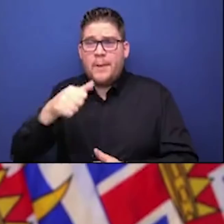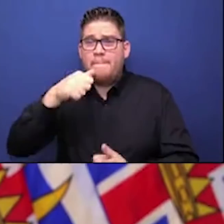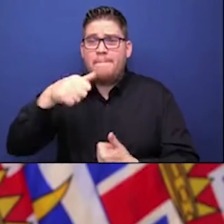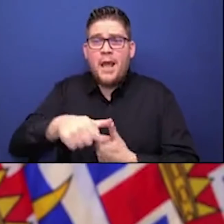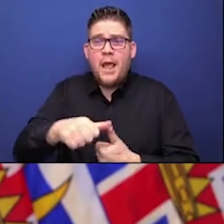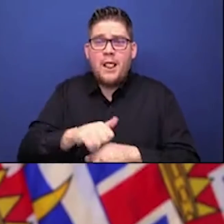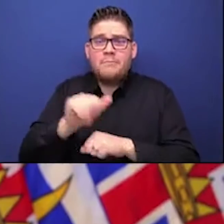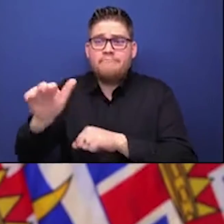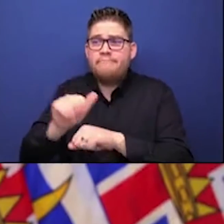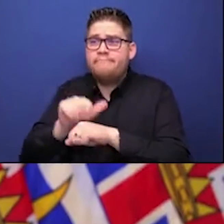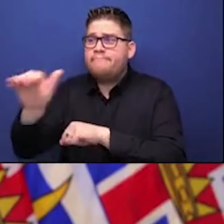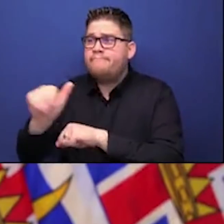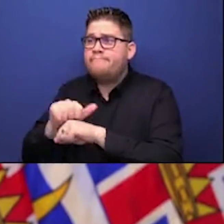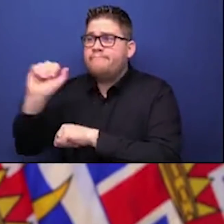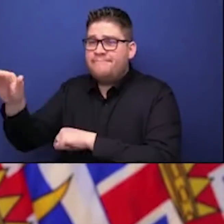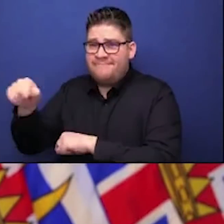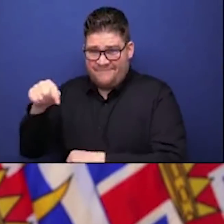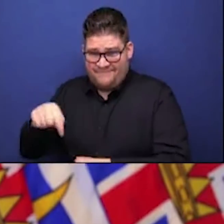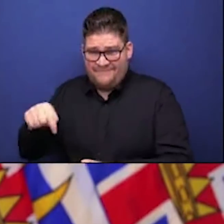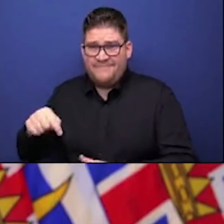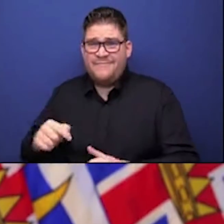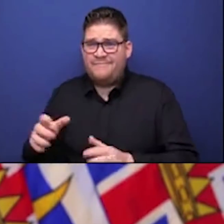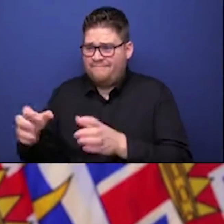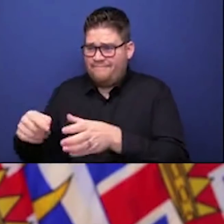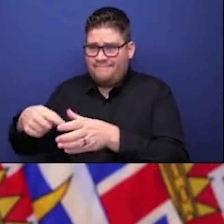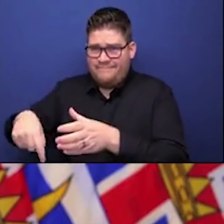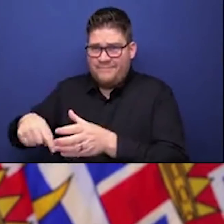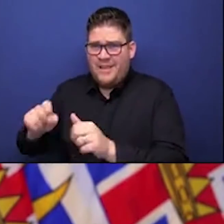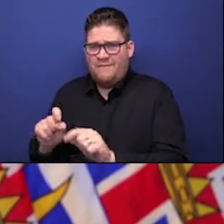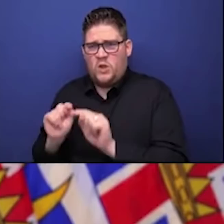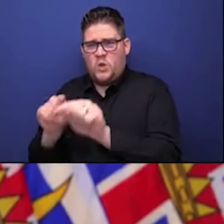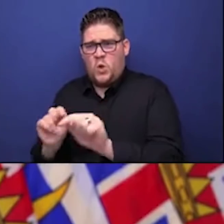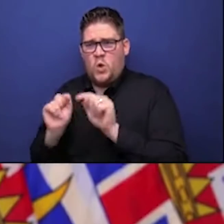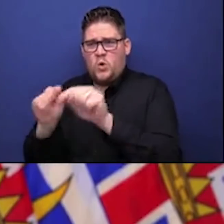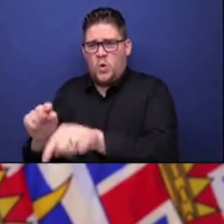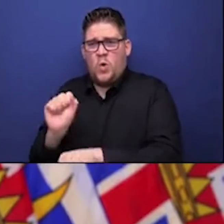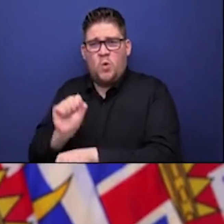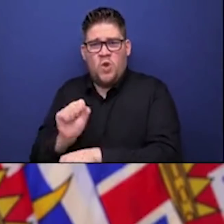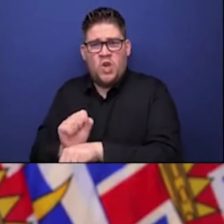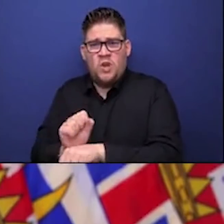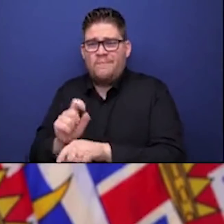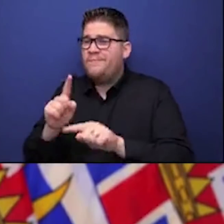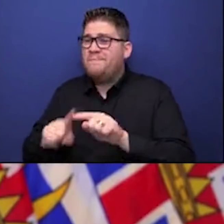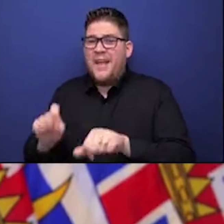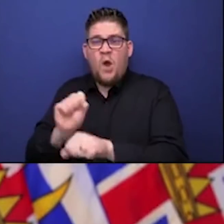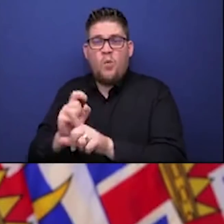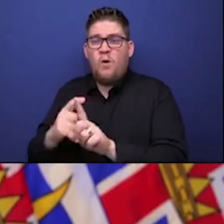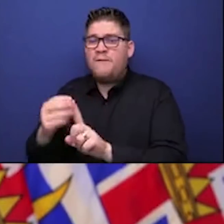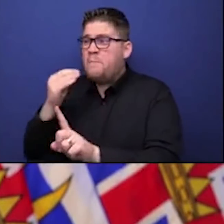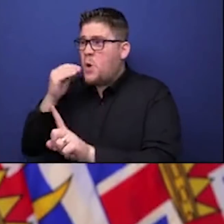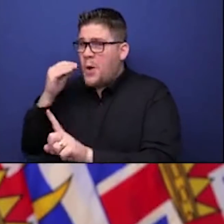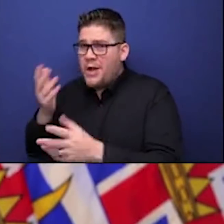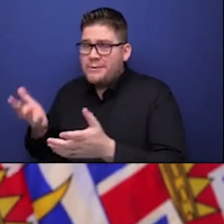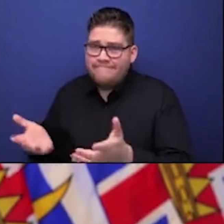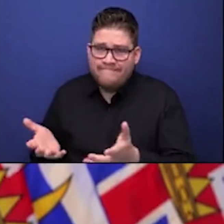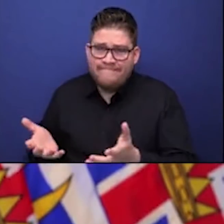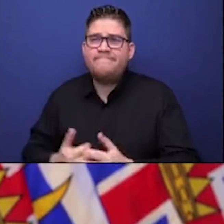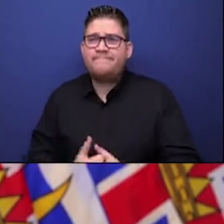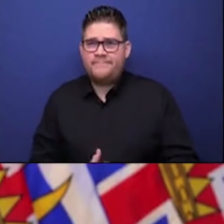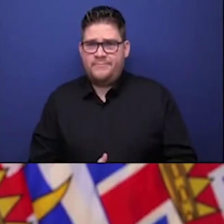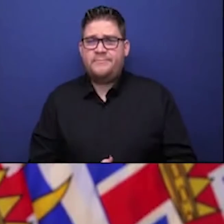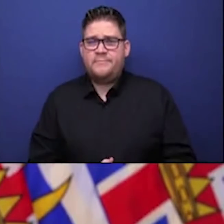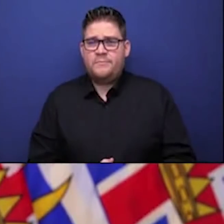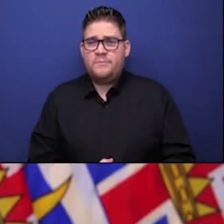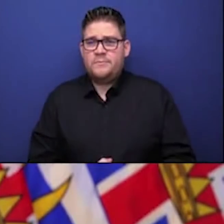to target with the initial supplies. So this is exciting news. That means that we will be able to move everybody